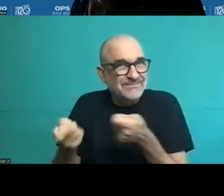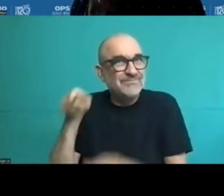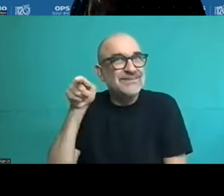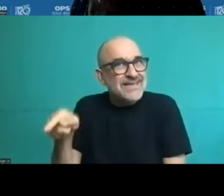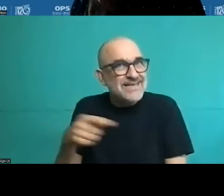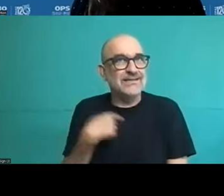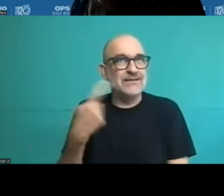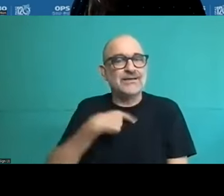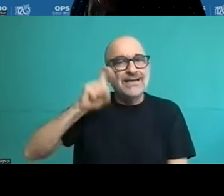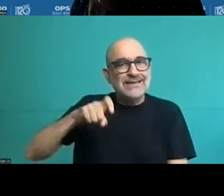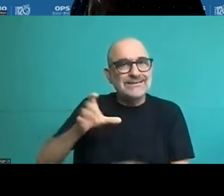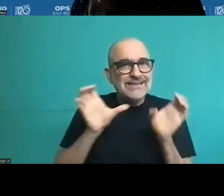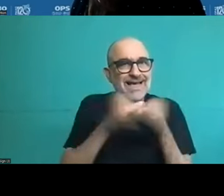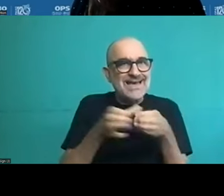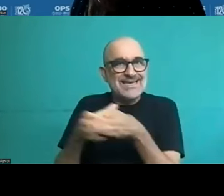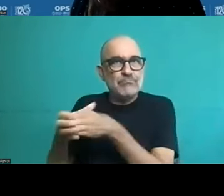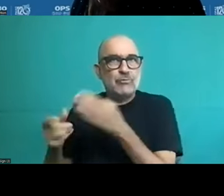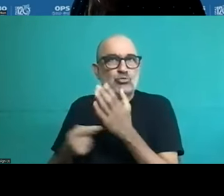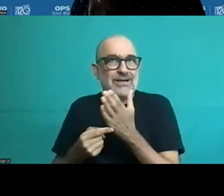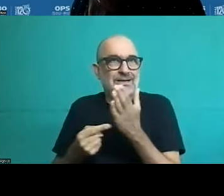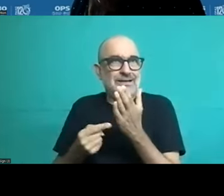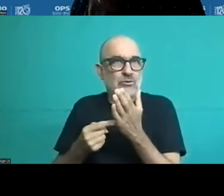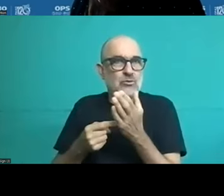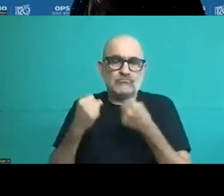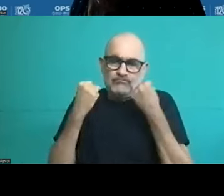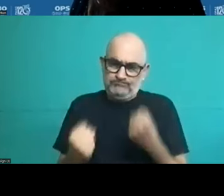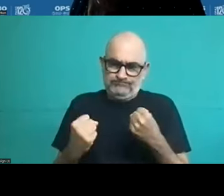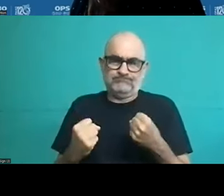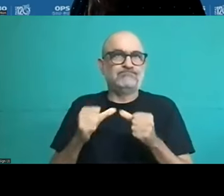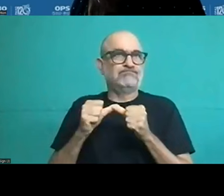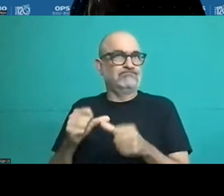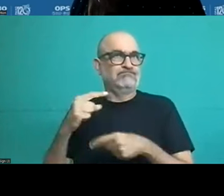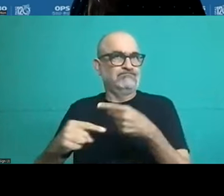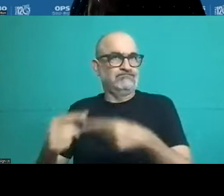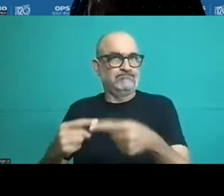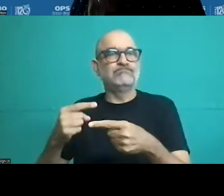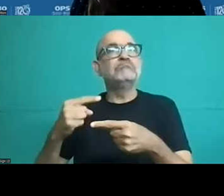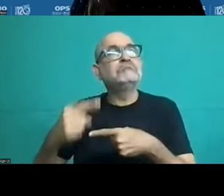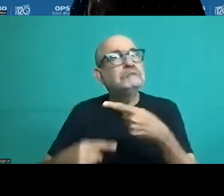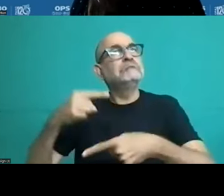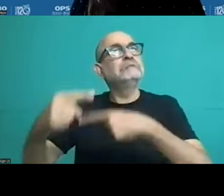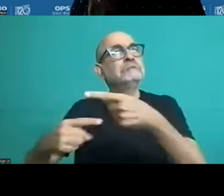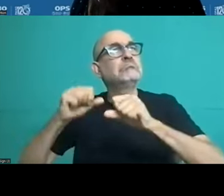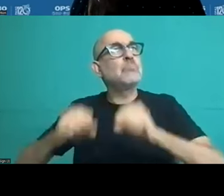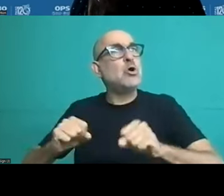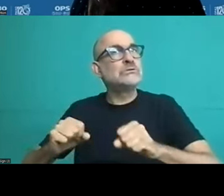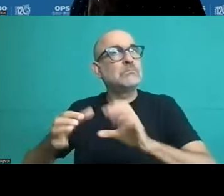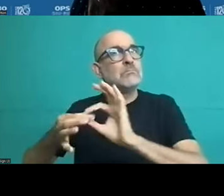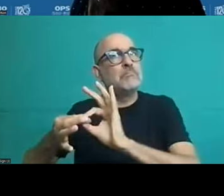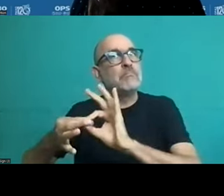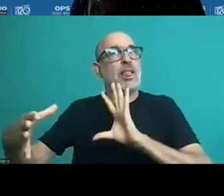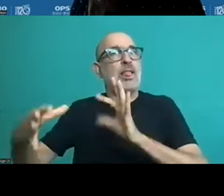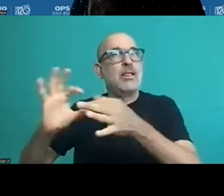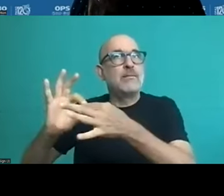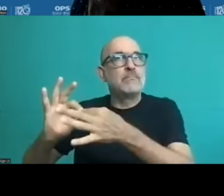independent as possible from power groups in the health sector, whichever because this is a sector